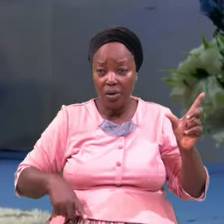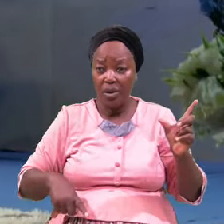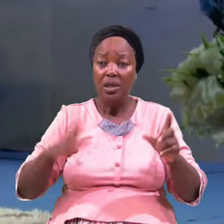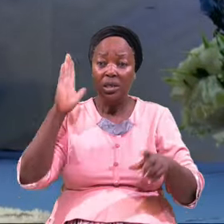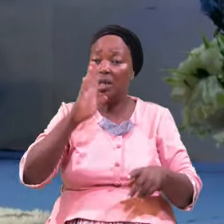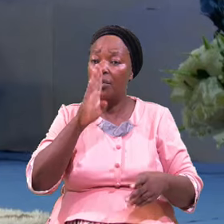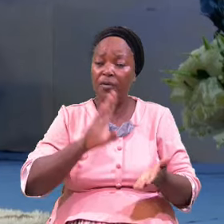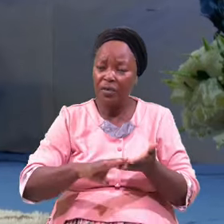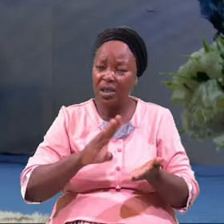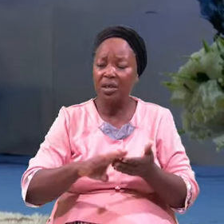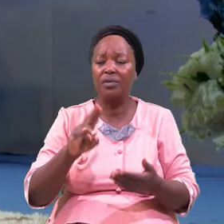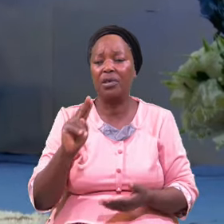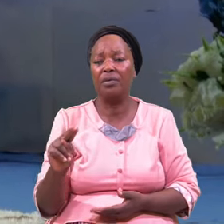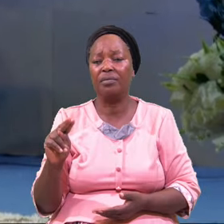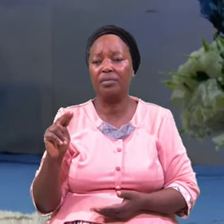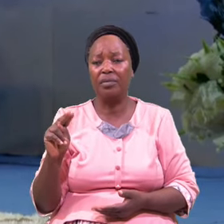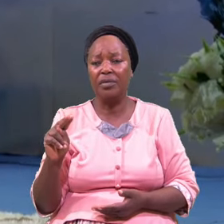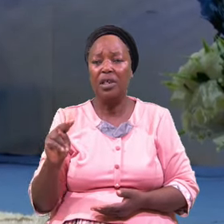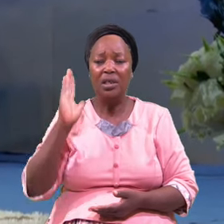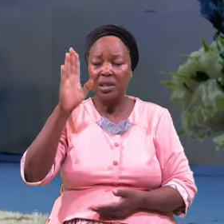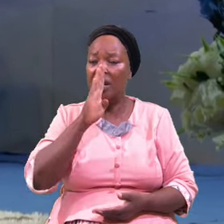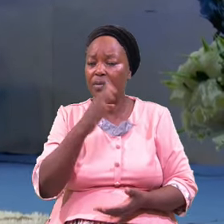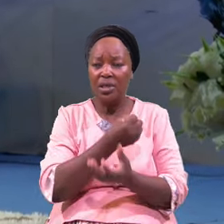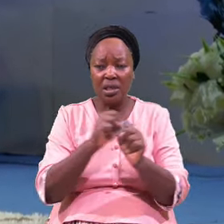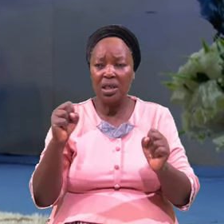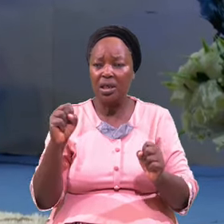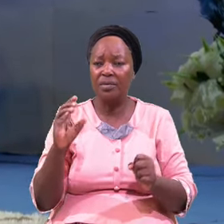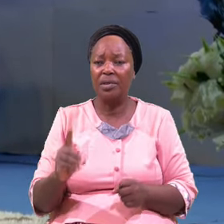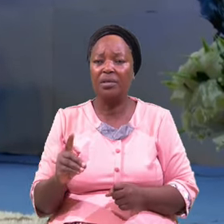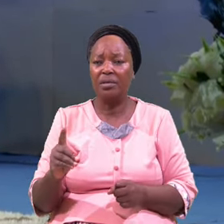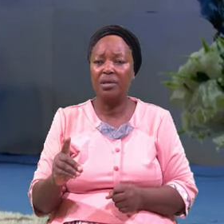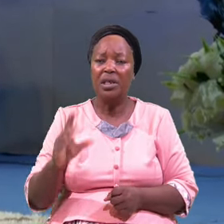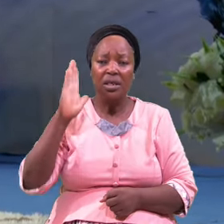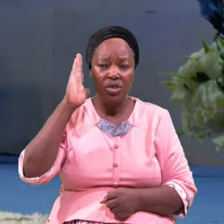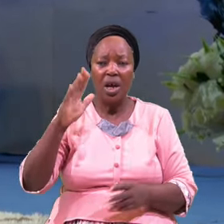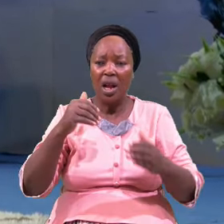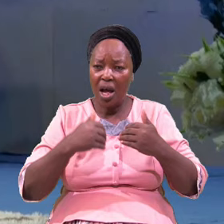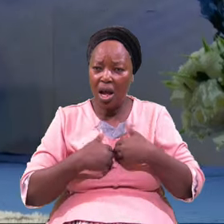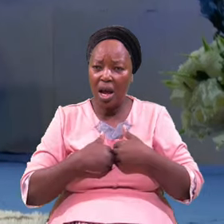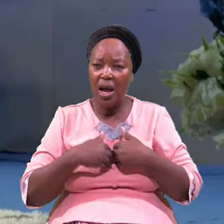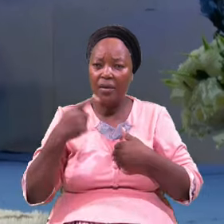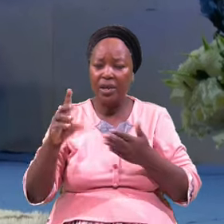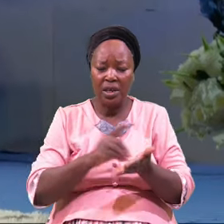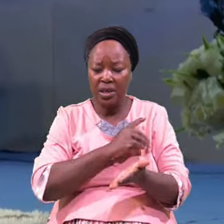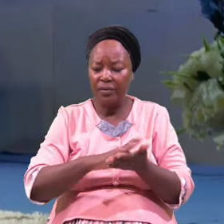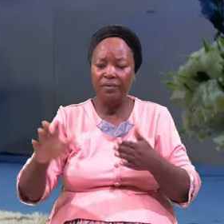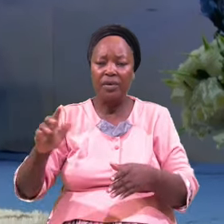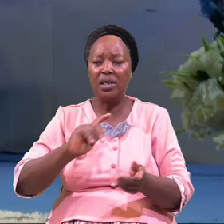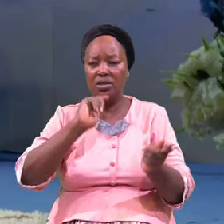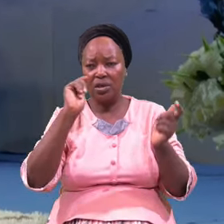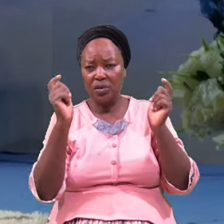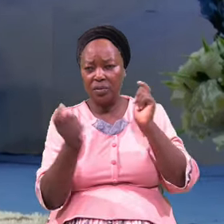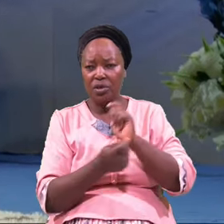Forgiven Shall Be Saved Shall Have The Divine Transformation